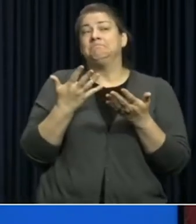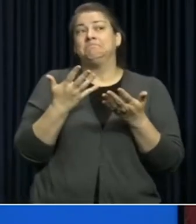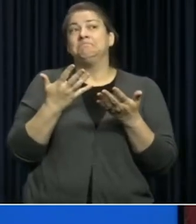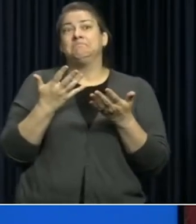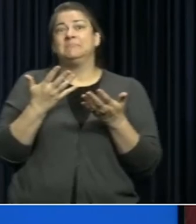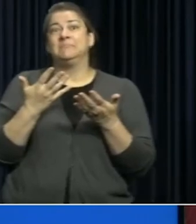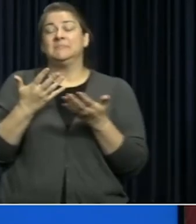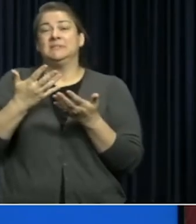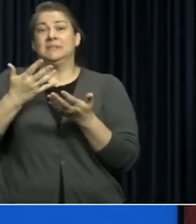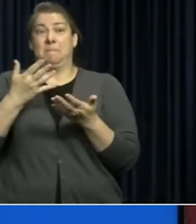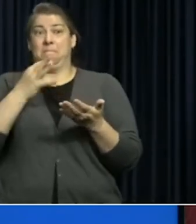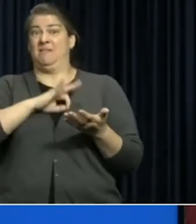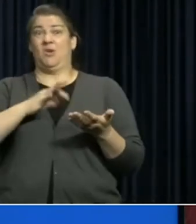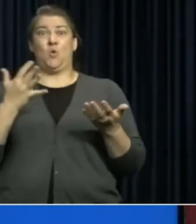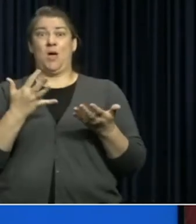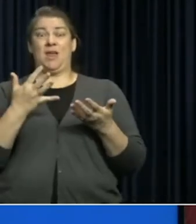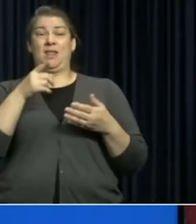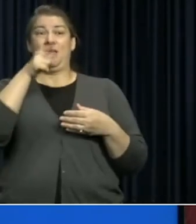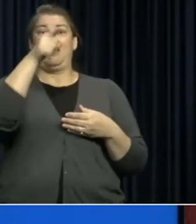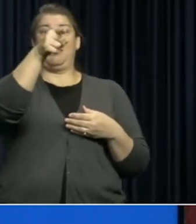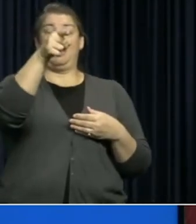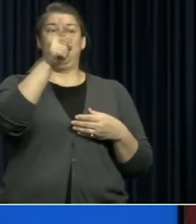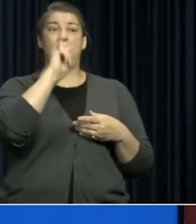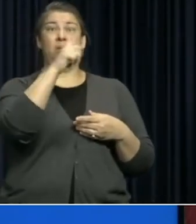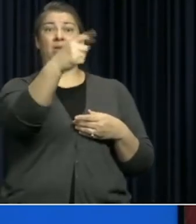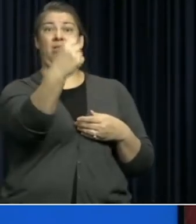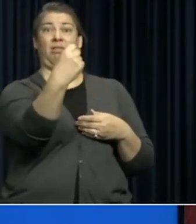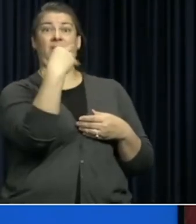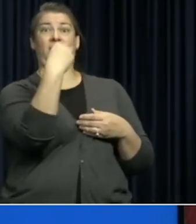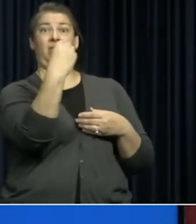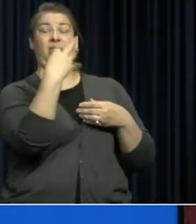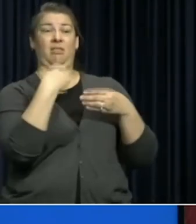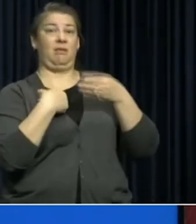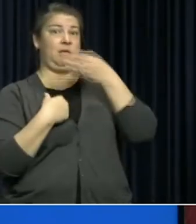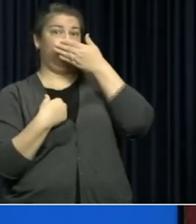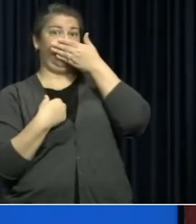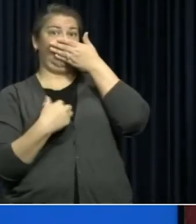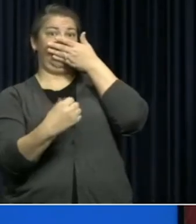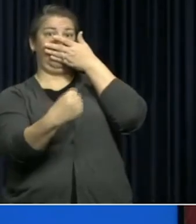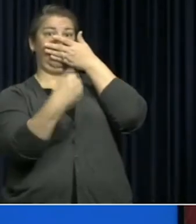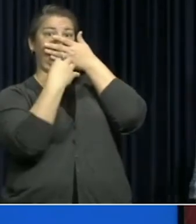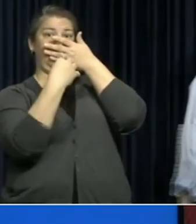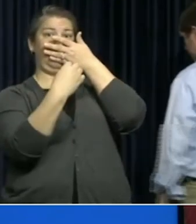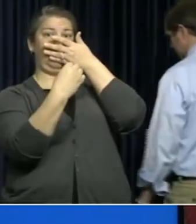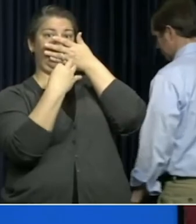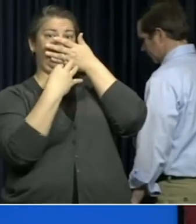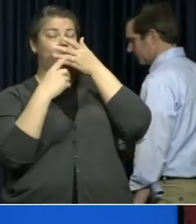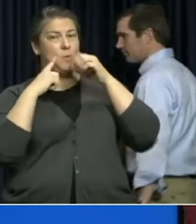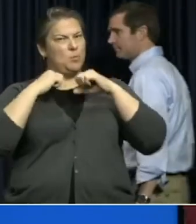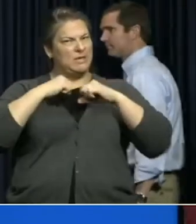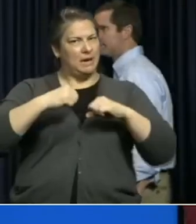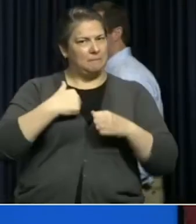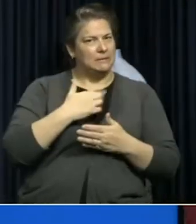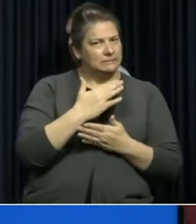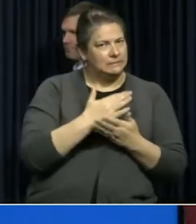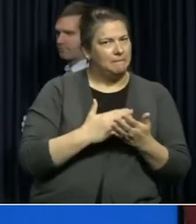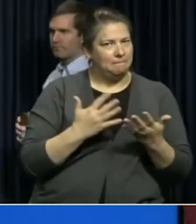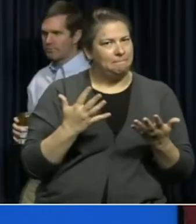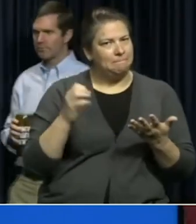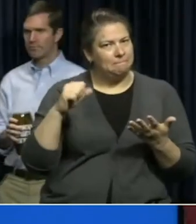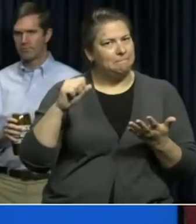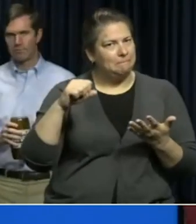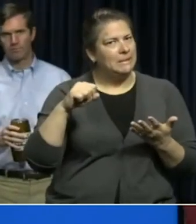someone else's secretions won't hit you and get in your nose and your mouth so it may help protect you a little bit but the first two reasons protecting